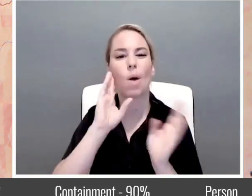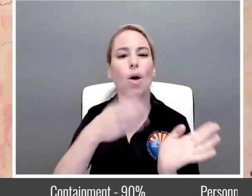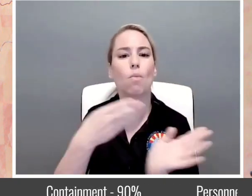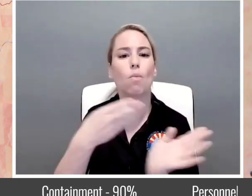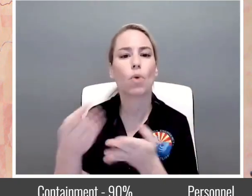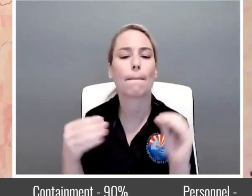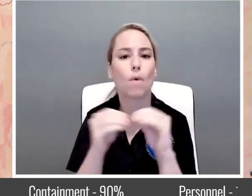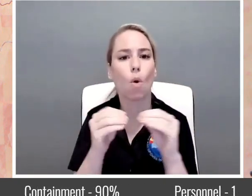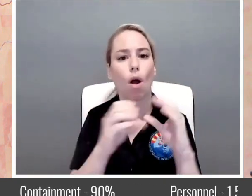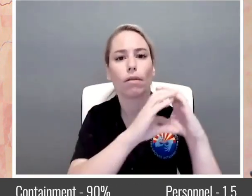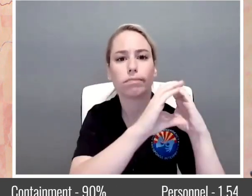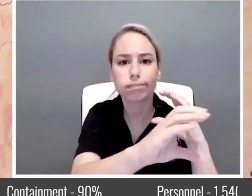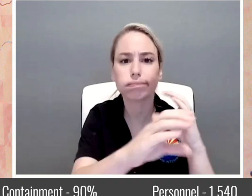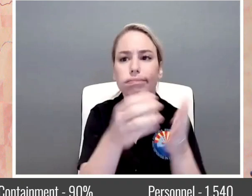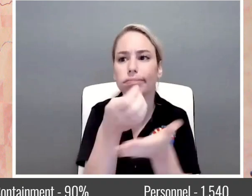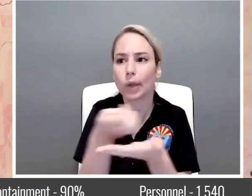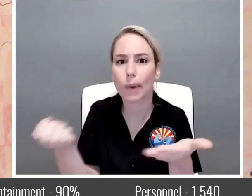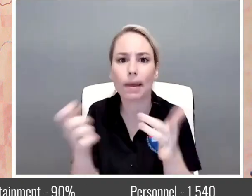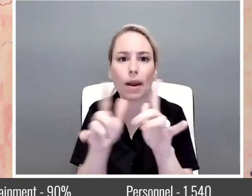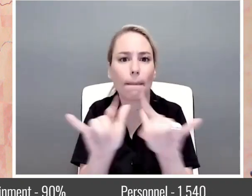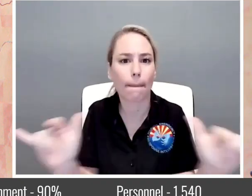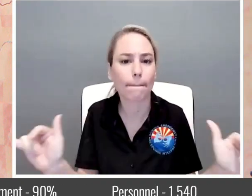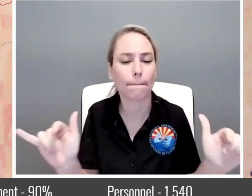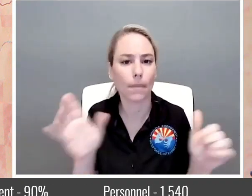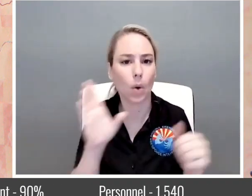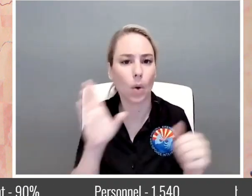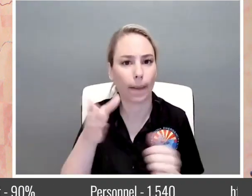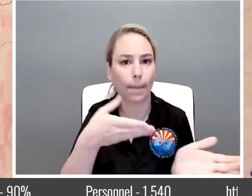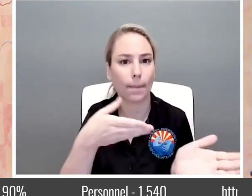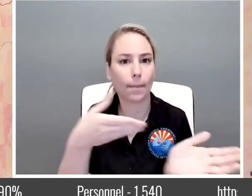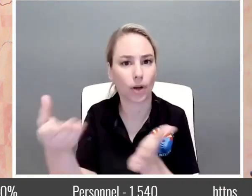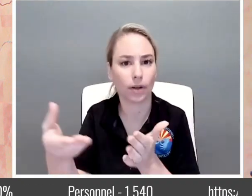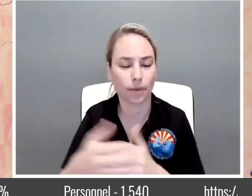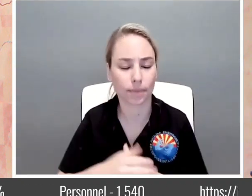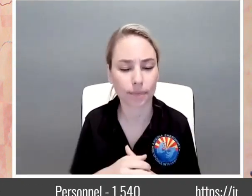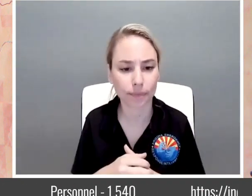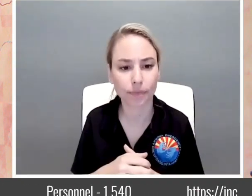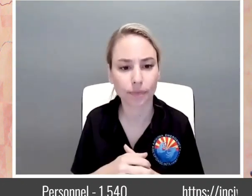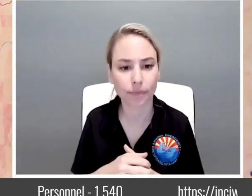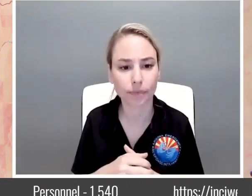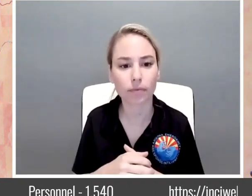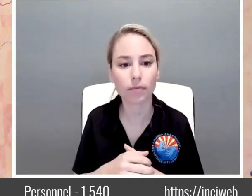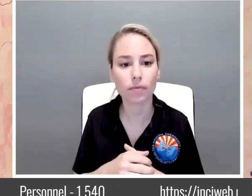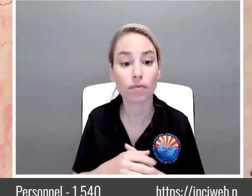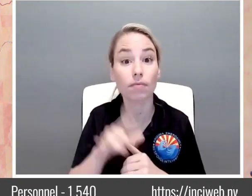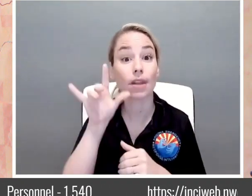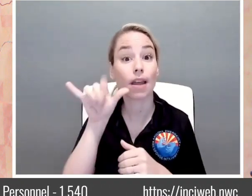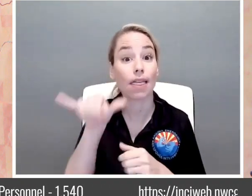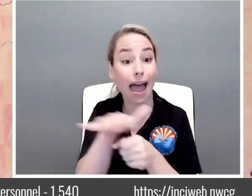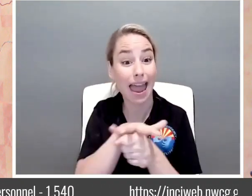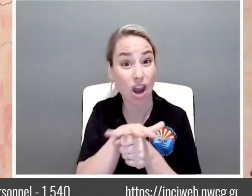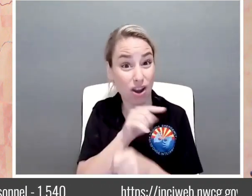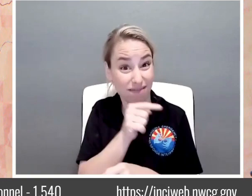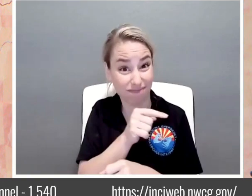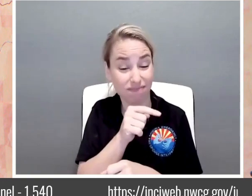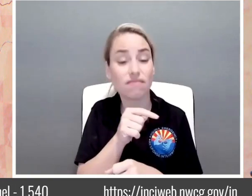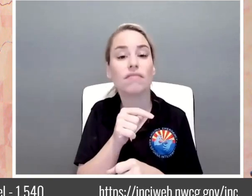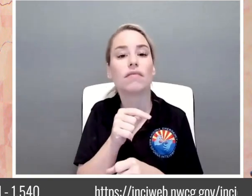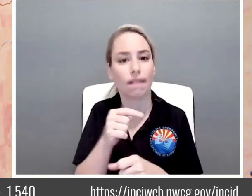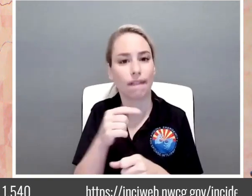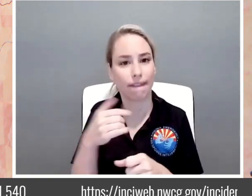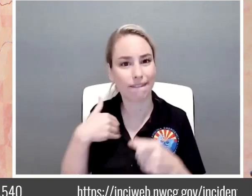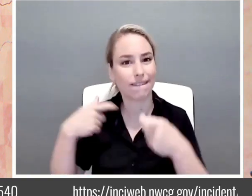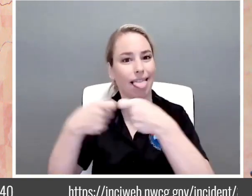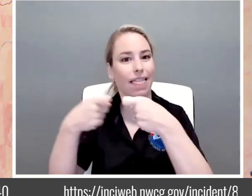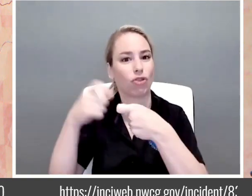we also have access here where we're controlling to get our partners in there PG&E and and so